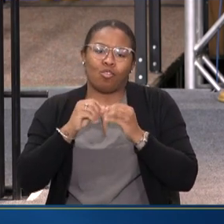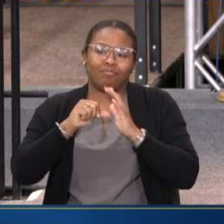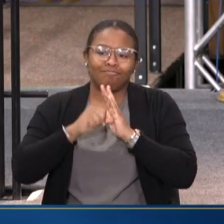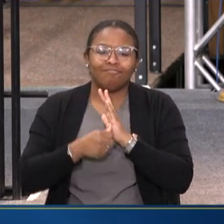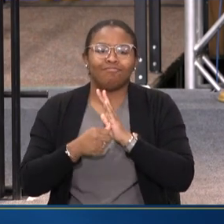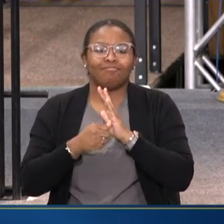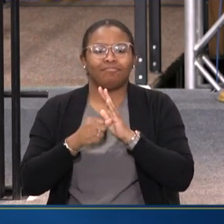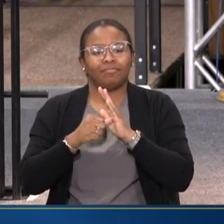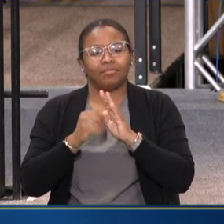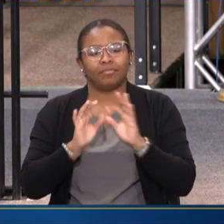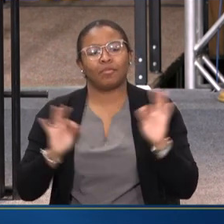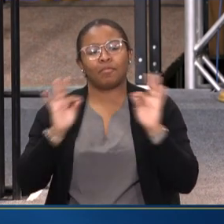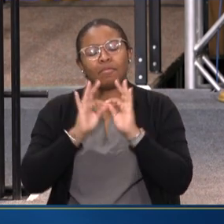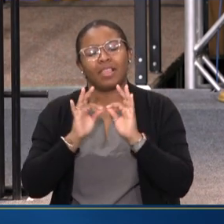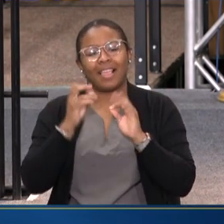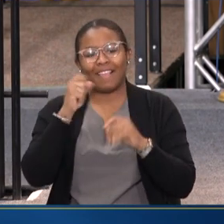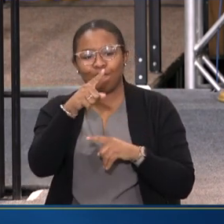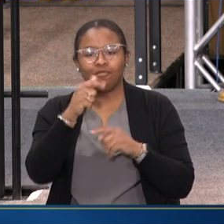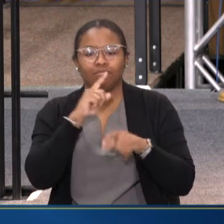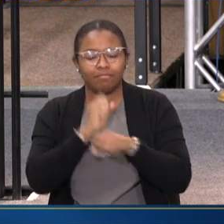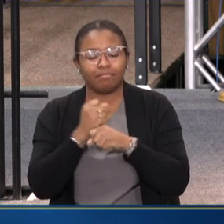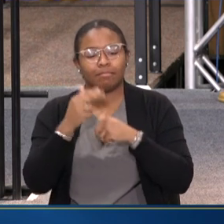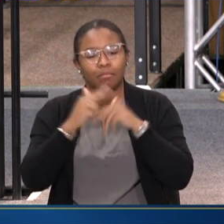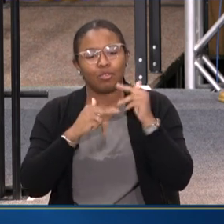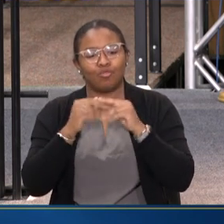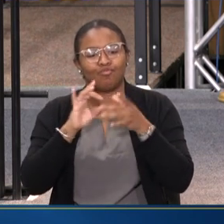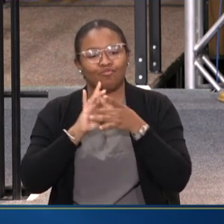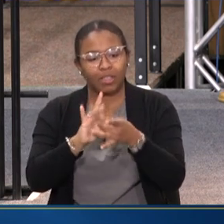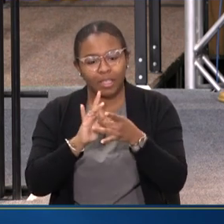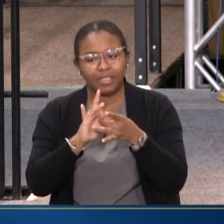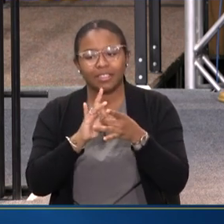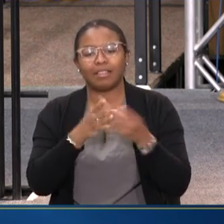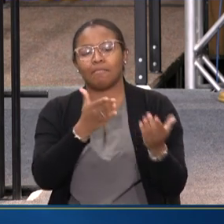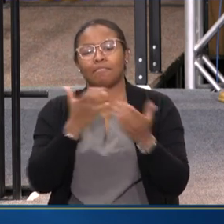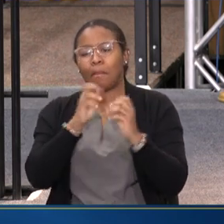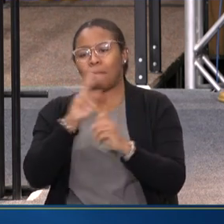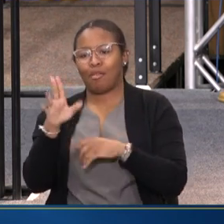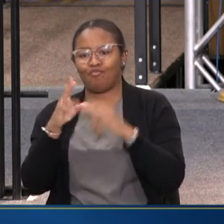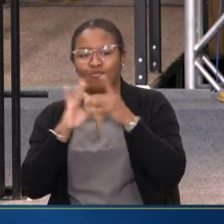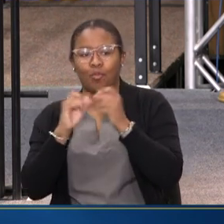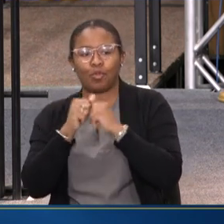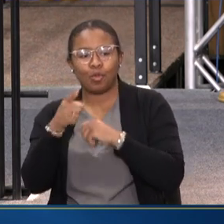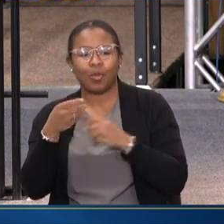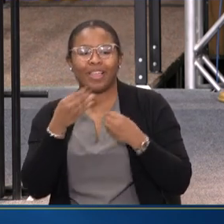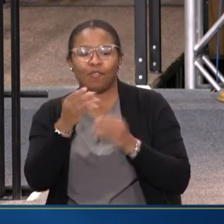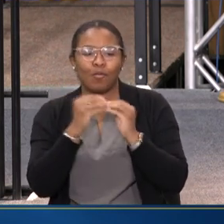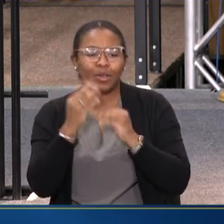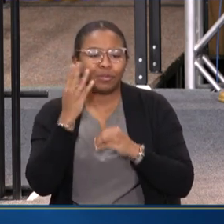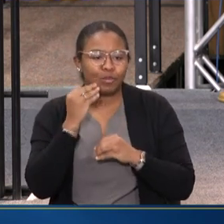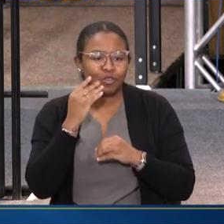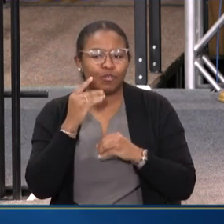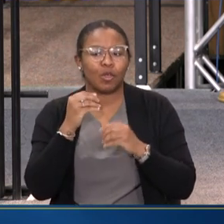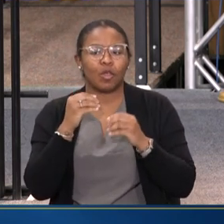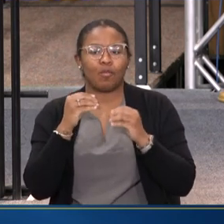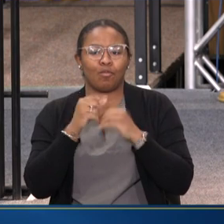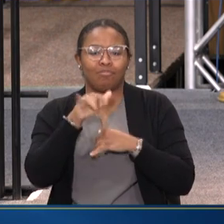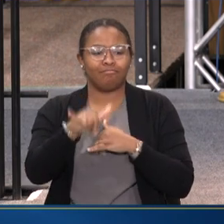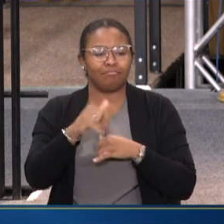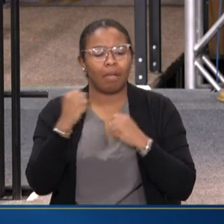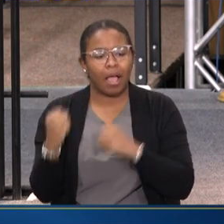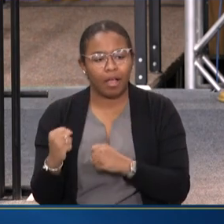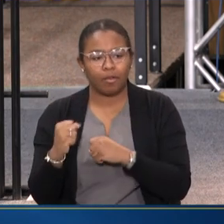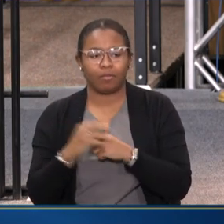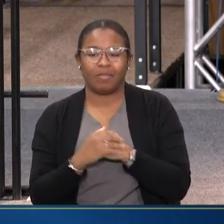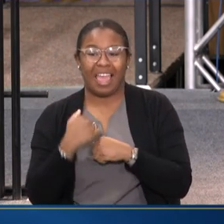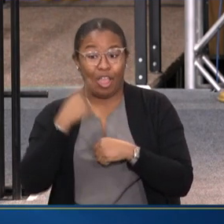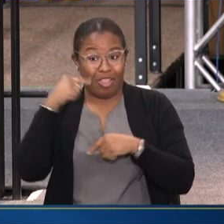relationships, take them back with you. That will give this experience legs and staying power. We know that